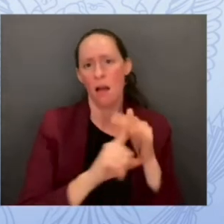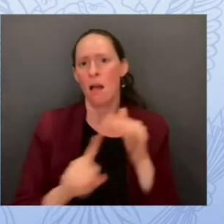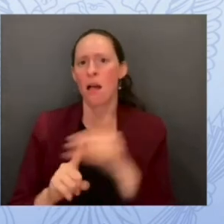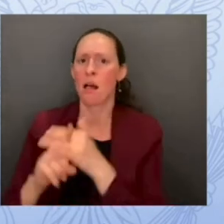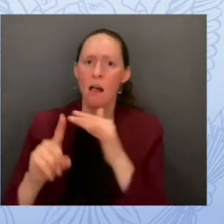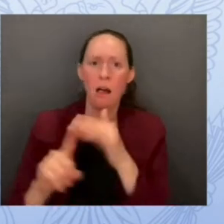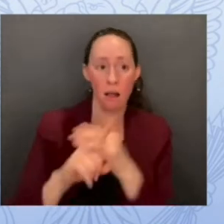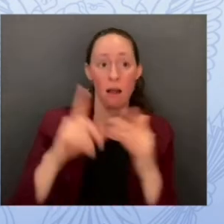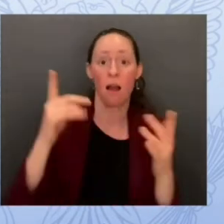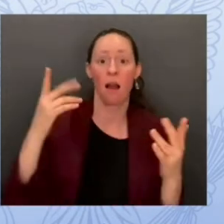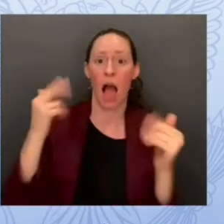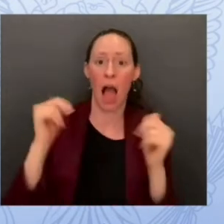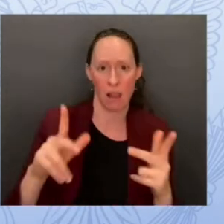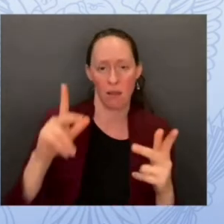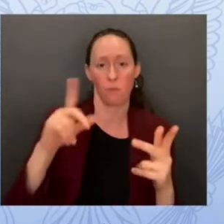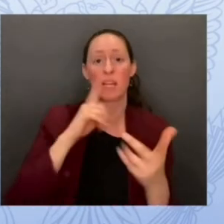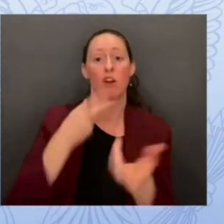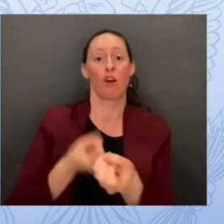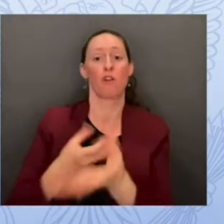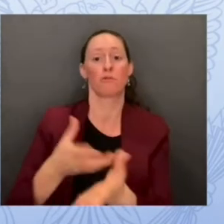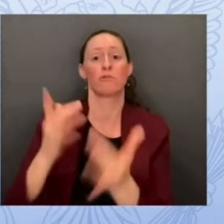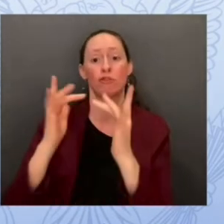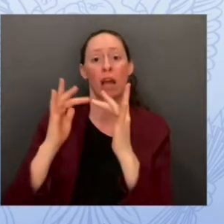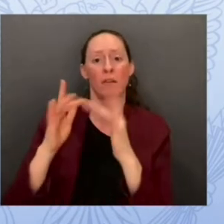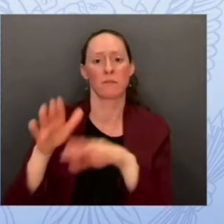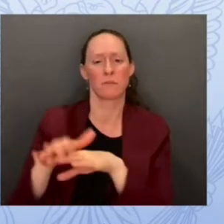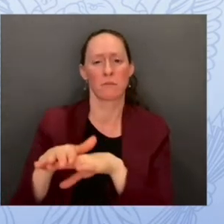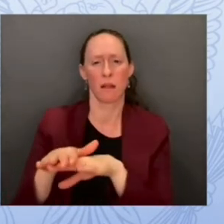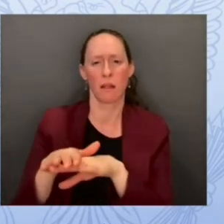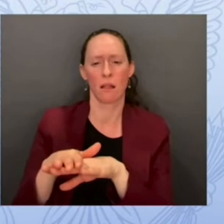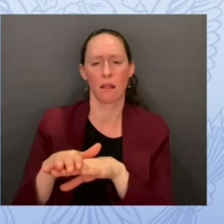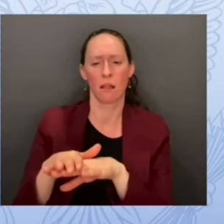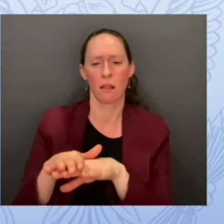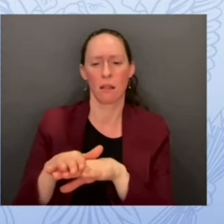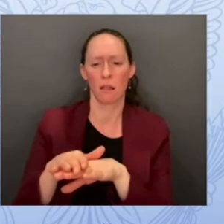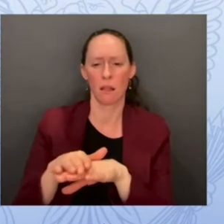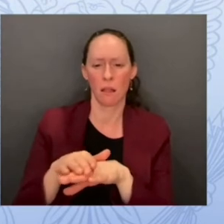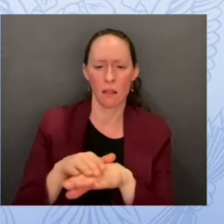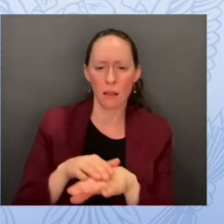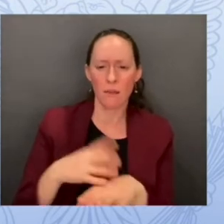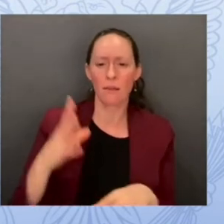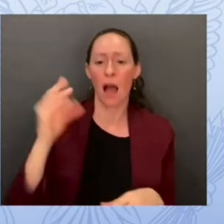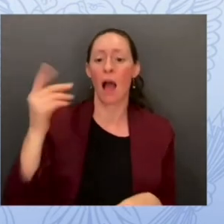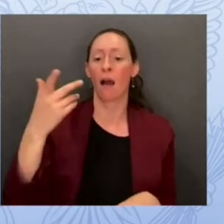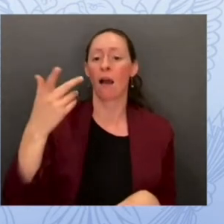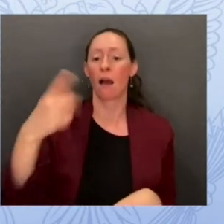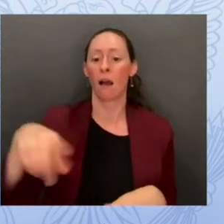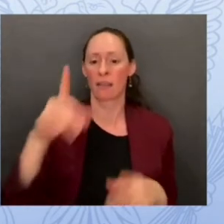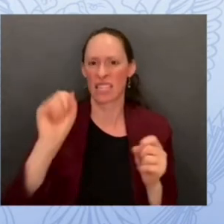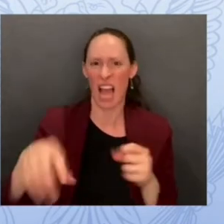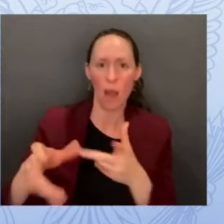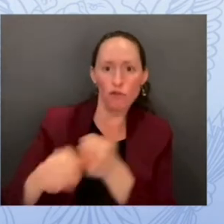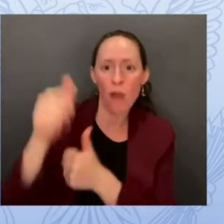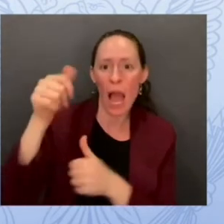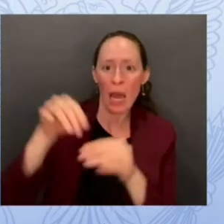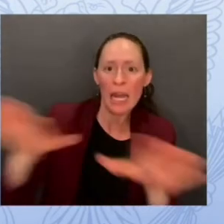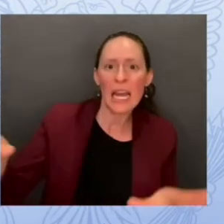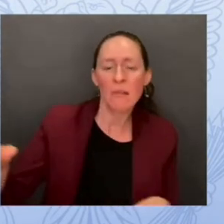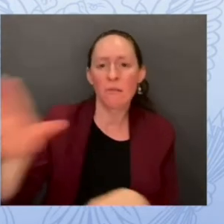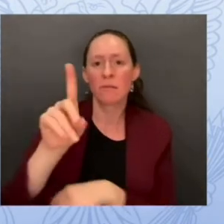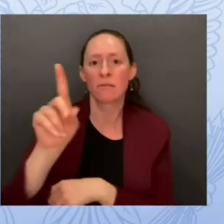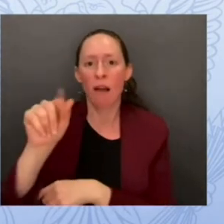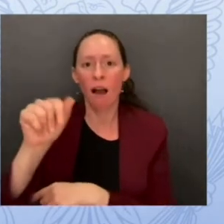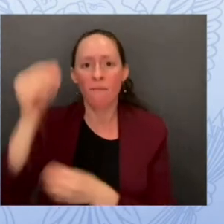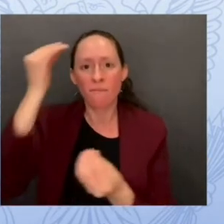ability to teach students in a secure and online space as another school year set to begin we are committed to helping our